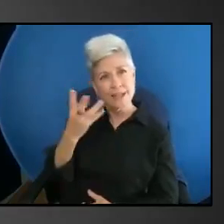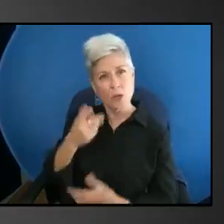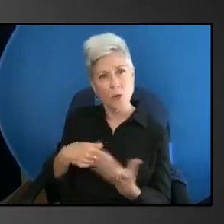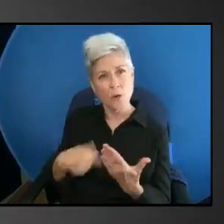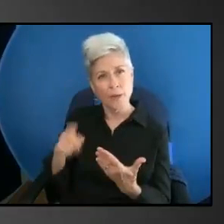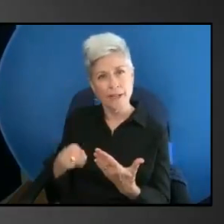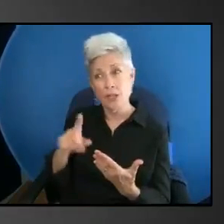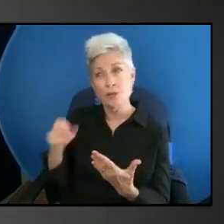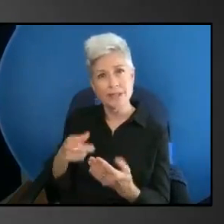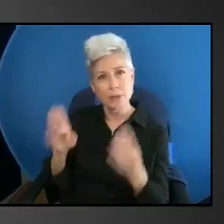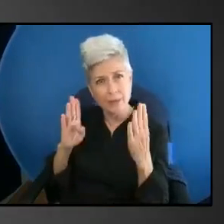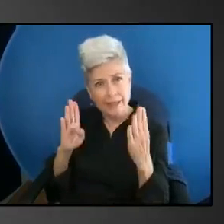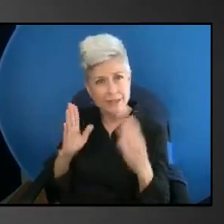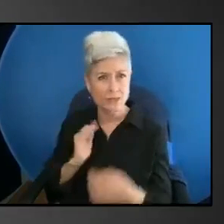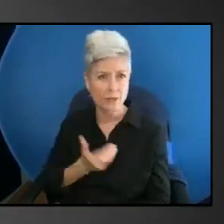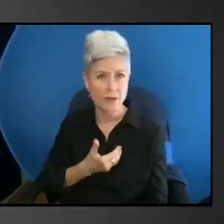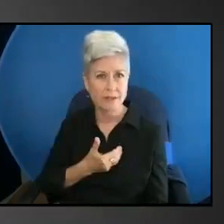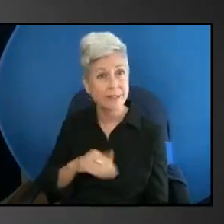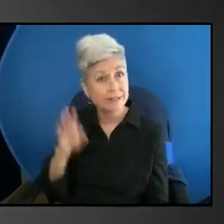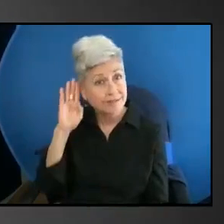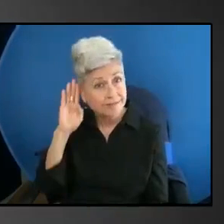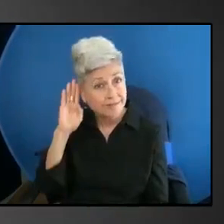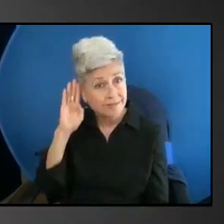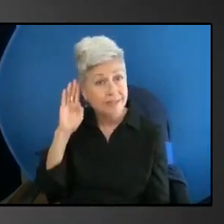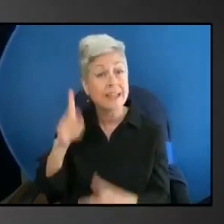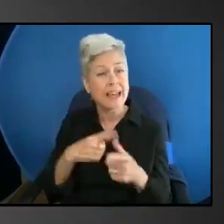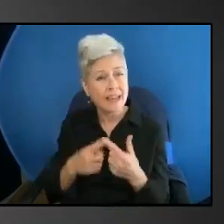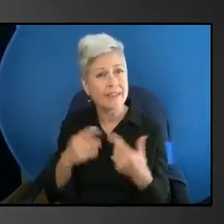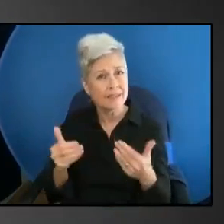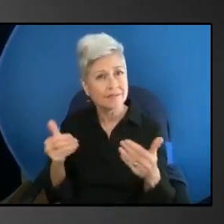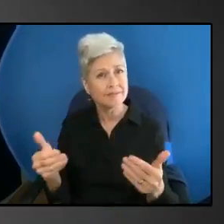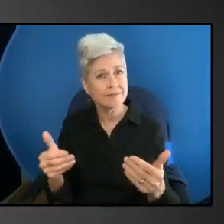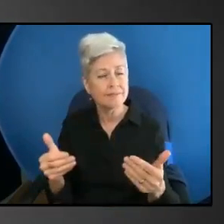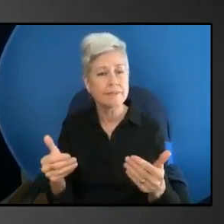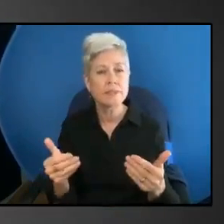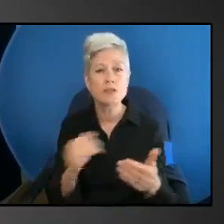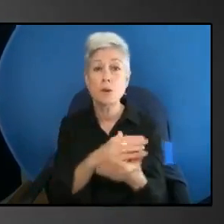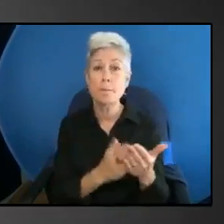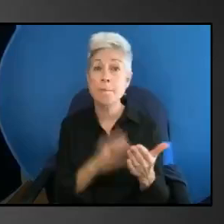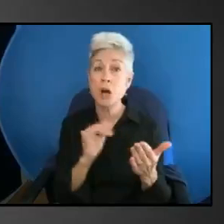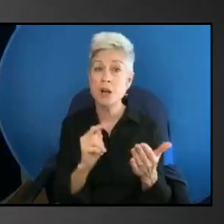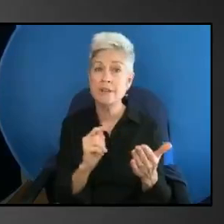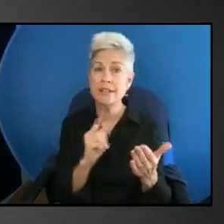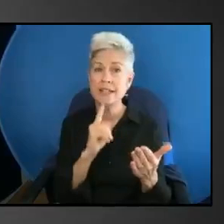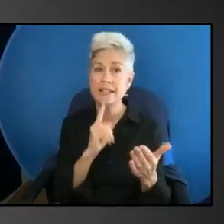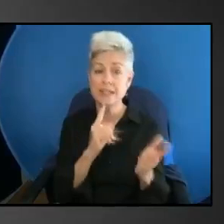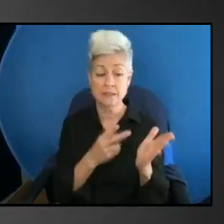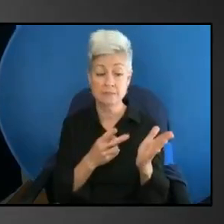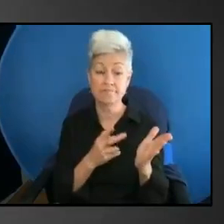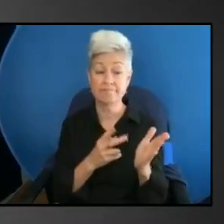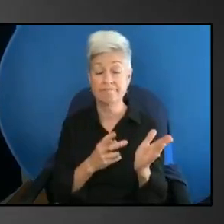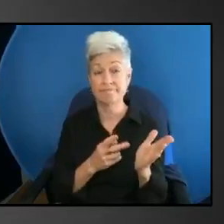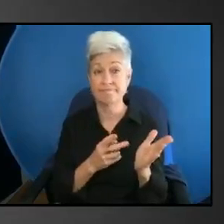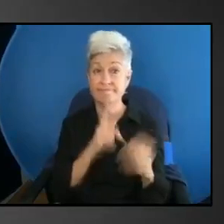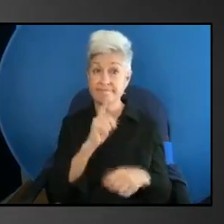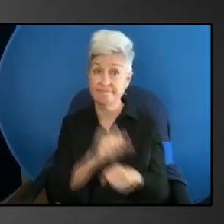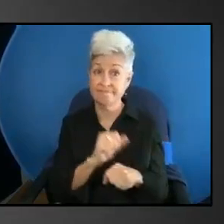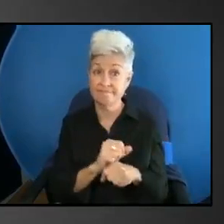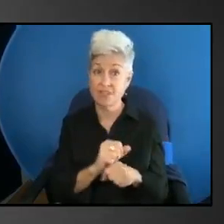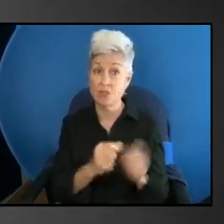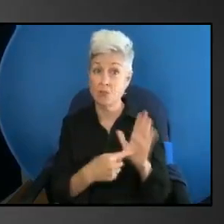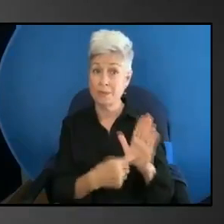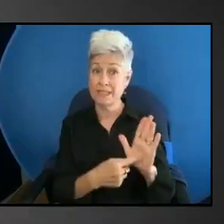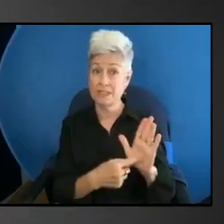just need to listen and be willing to follow through on that. So I think part of it is that authentic representation, and that is where the nothing